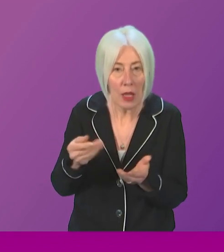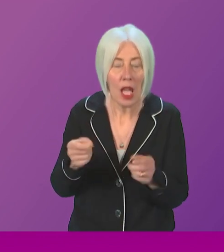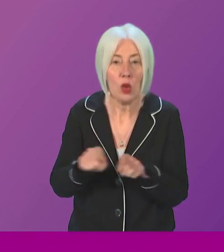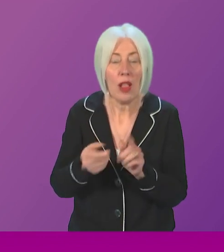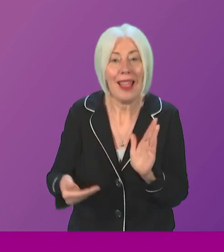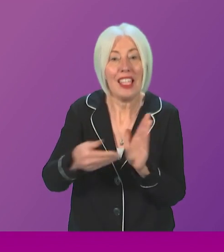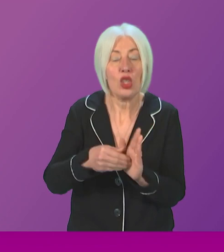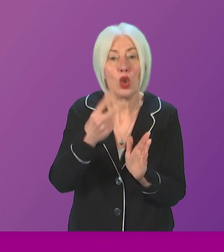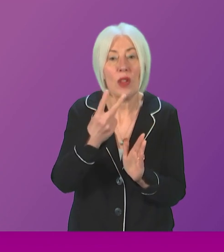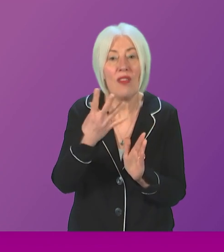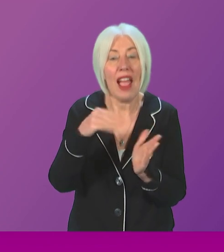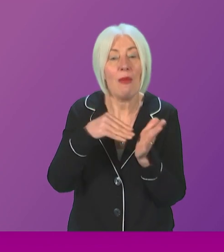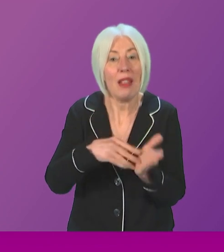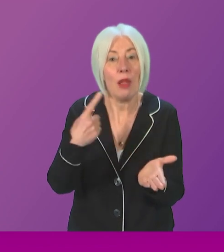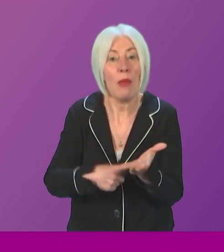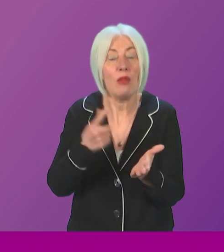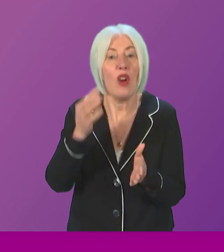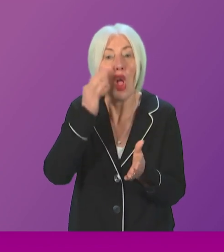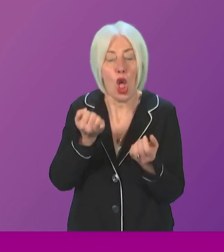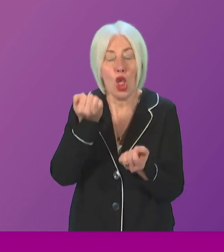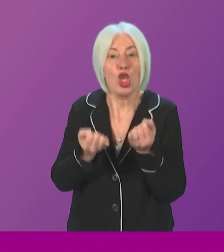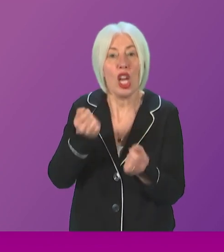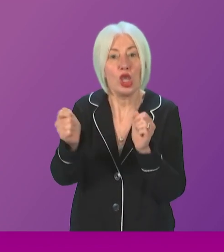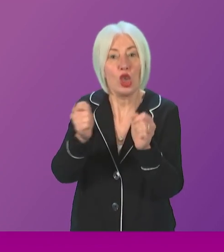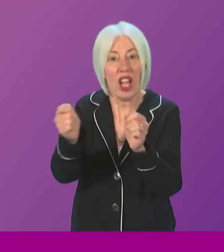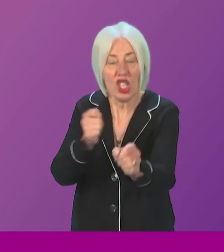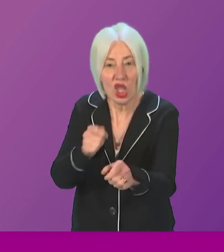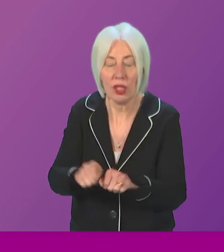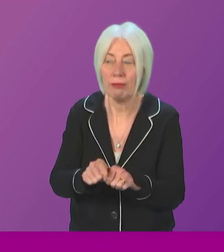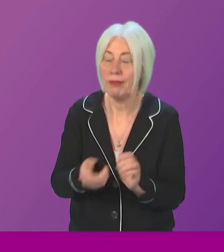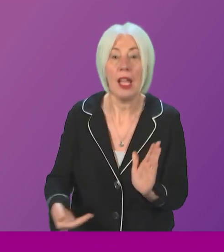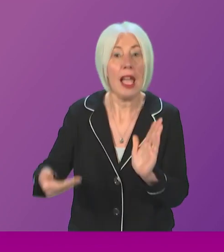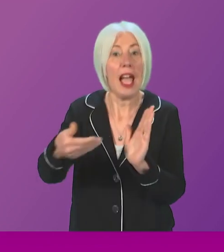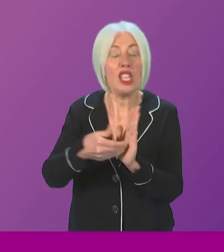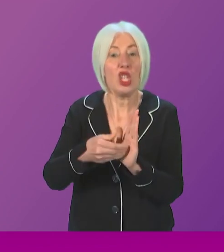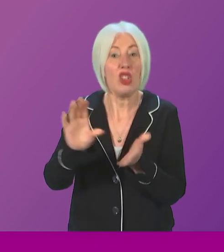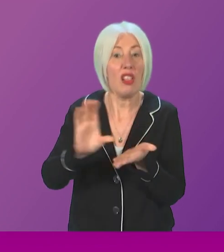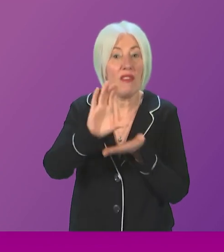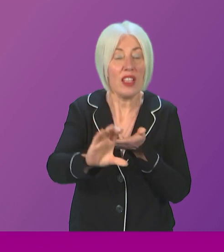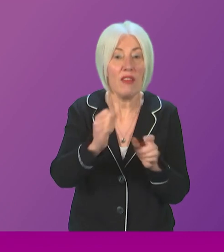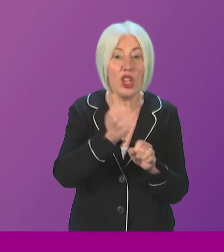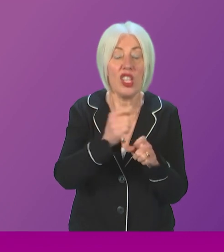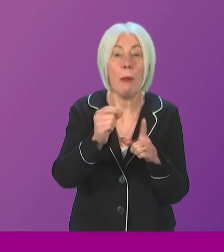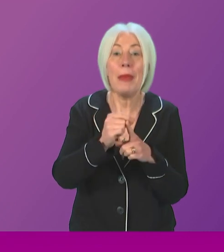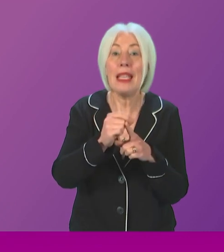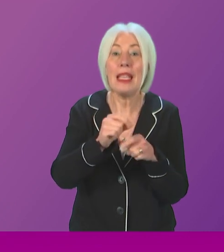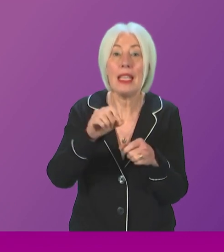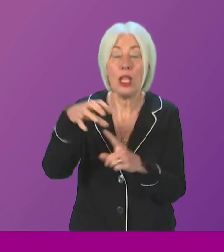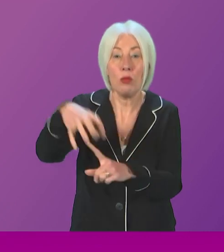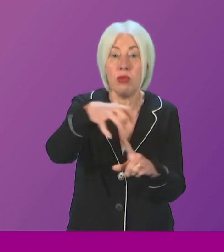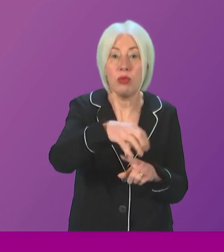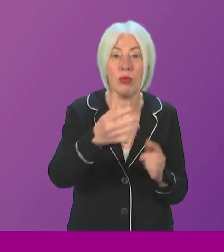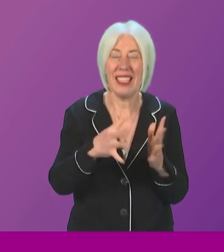million to support the just transition. Additional funding to support GP practices that are in our areas of highest